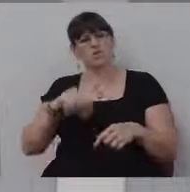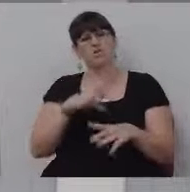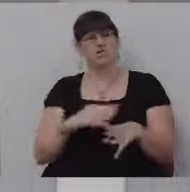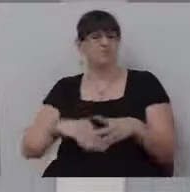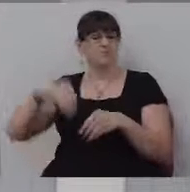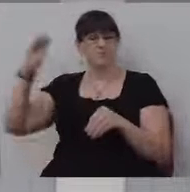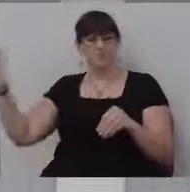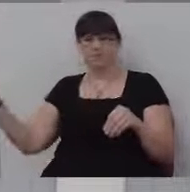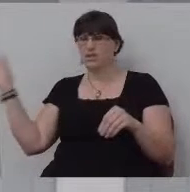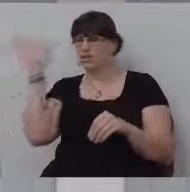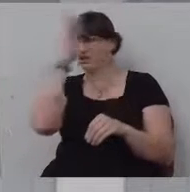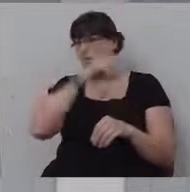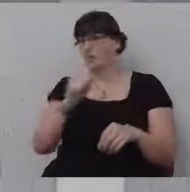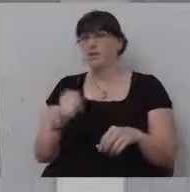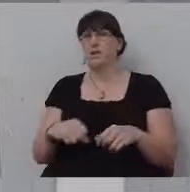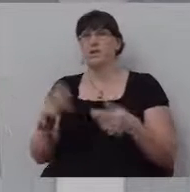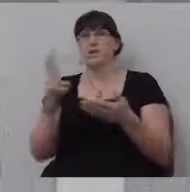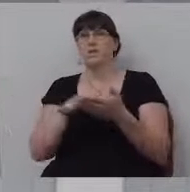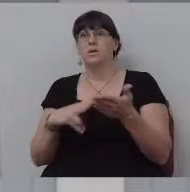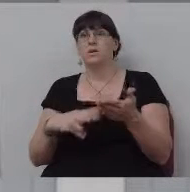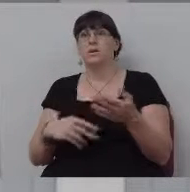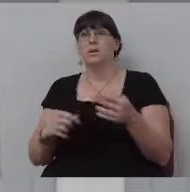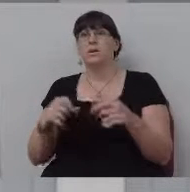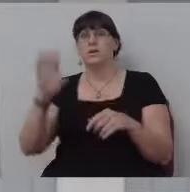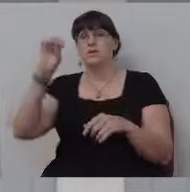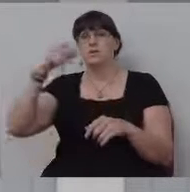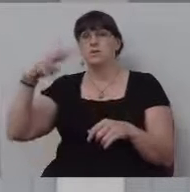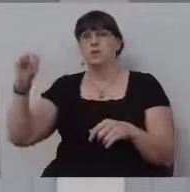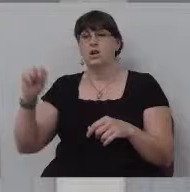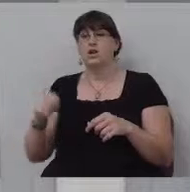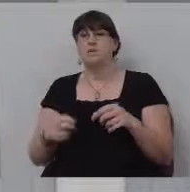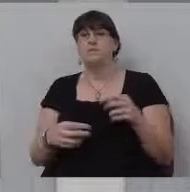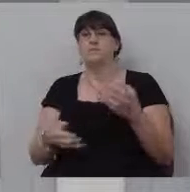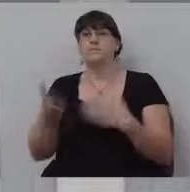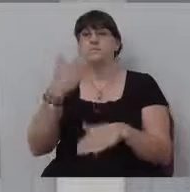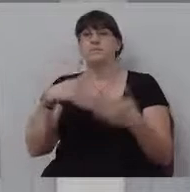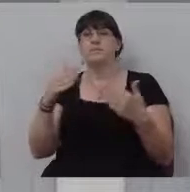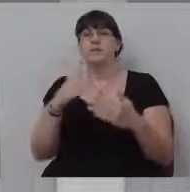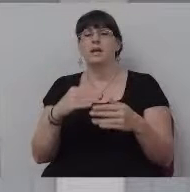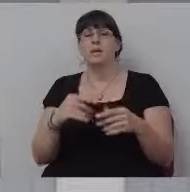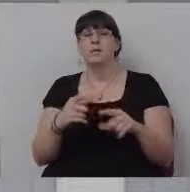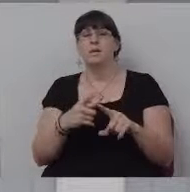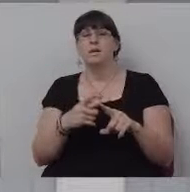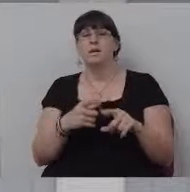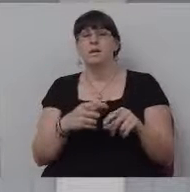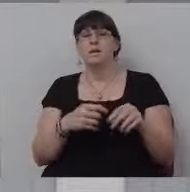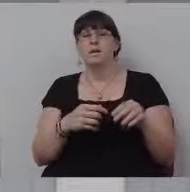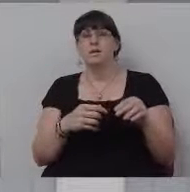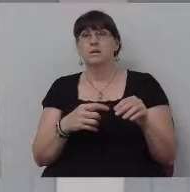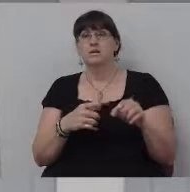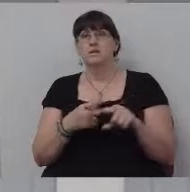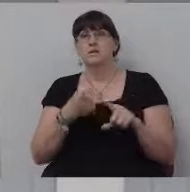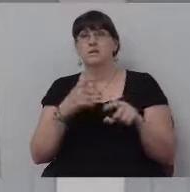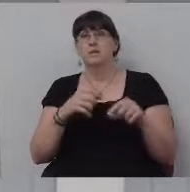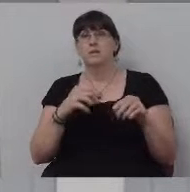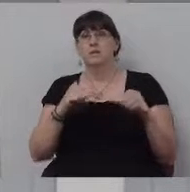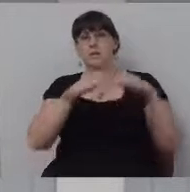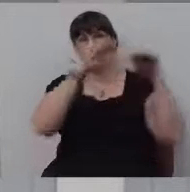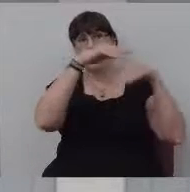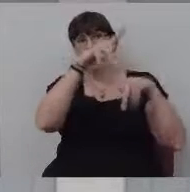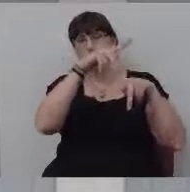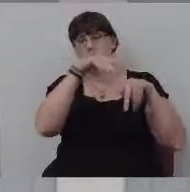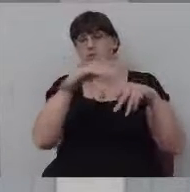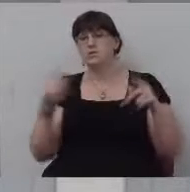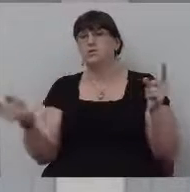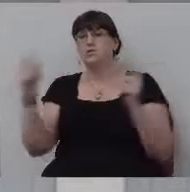and skip it and read. Then Solomon came to the high place, uh, that was at Gibeon to Jerusalem. Let's just skip it. I don't, I don't think that's wise.